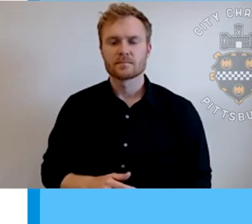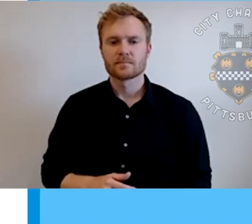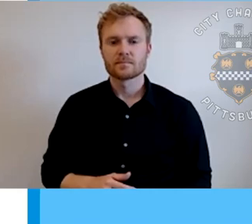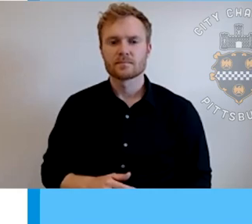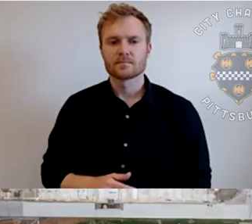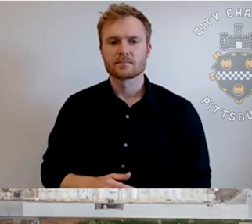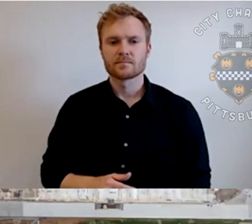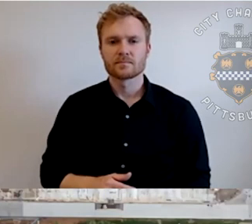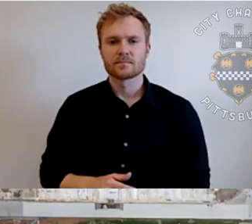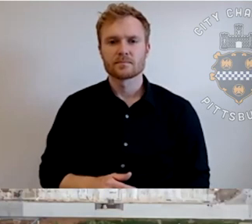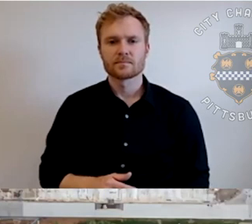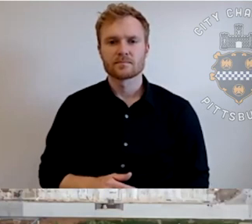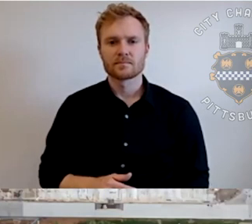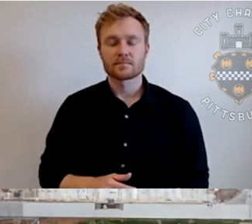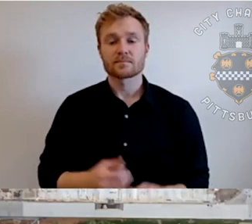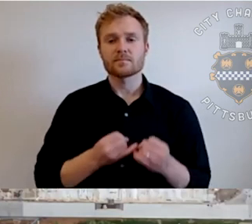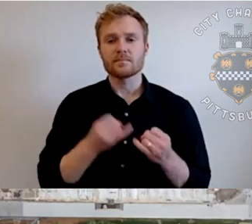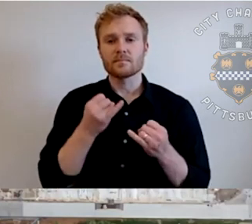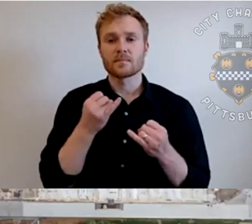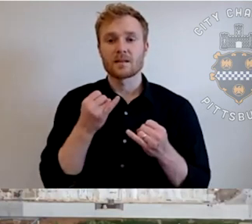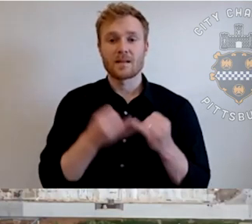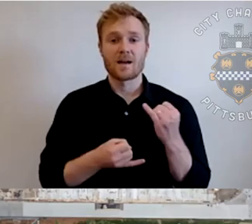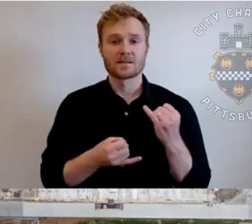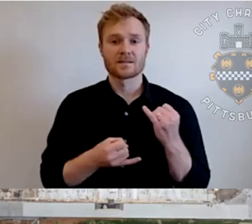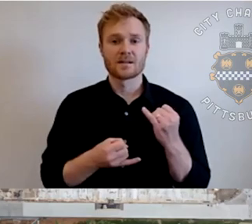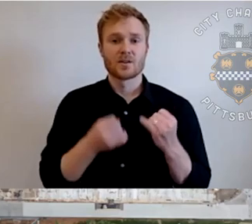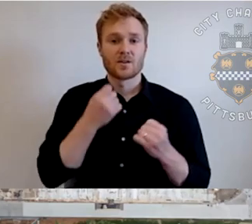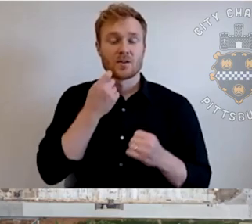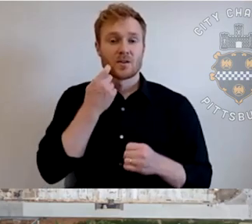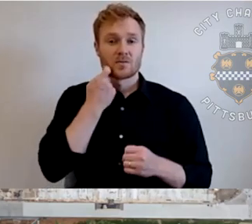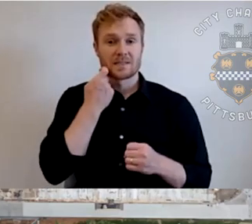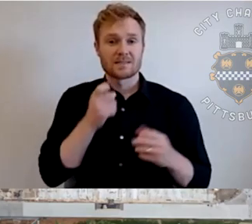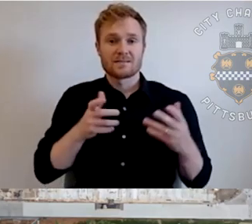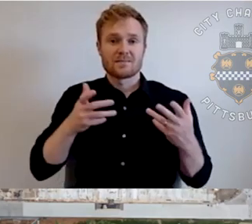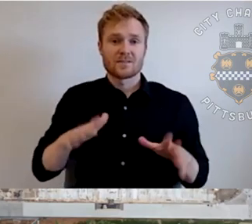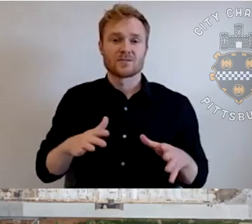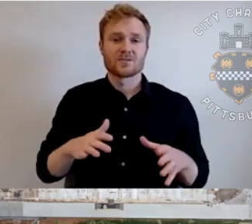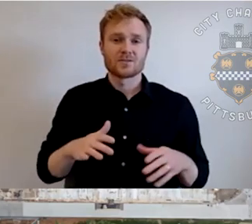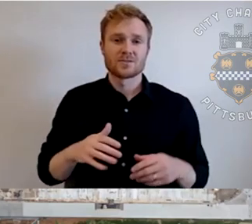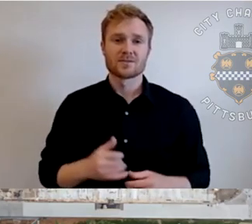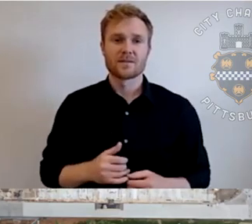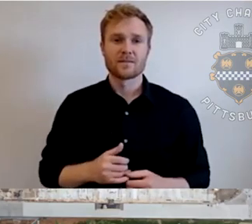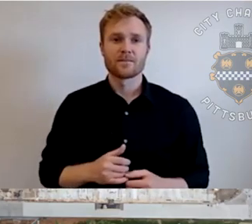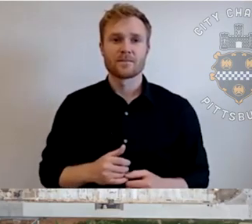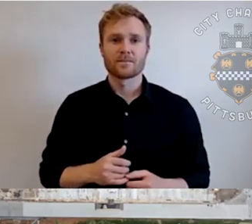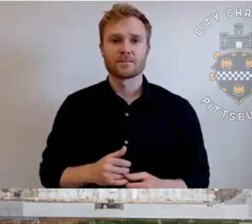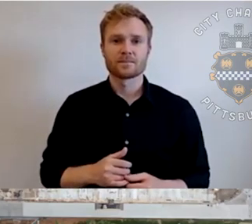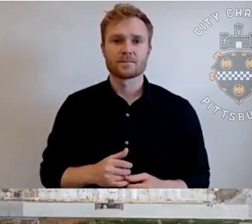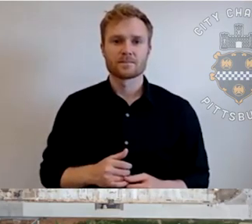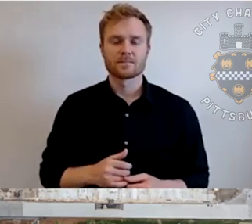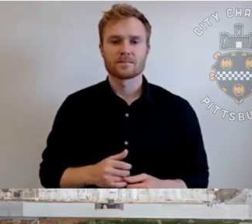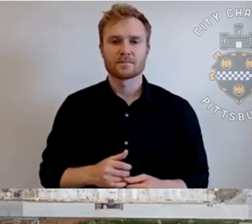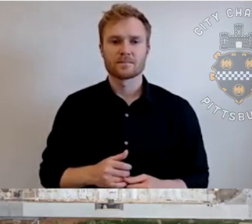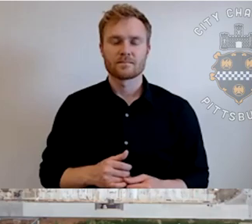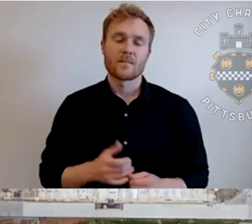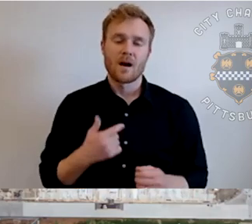Um, last not least, um, we recently completed a, um, total, what